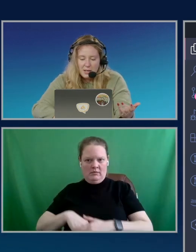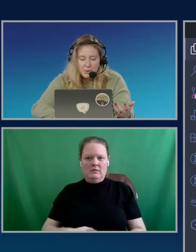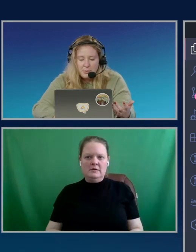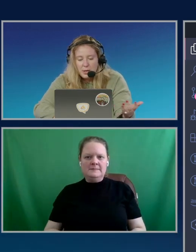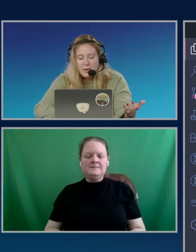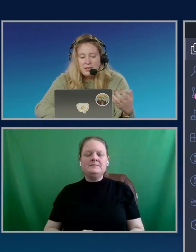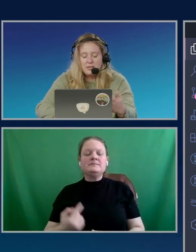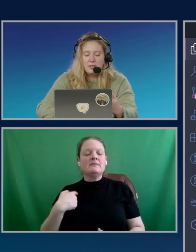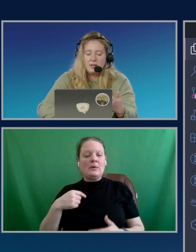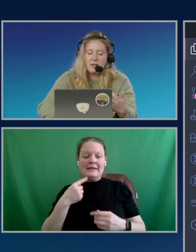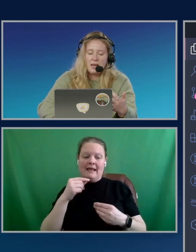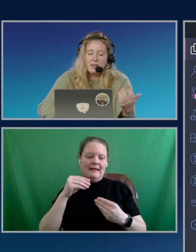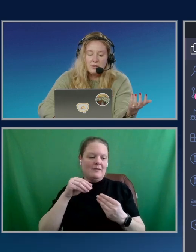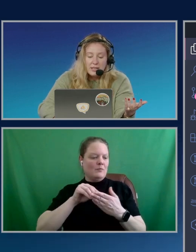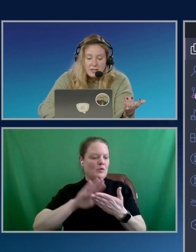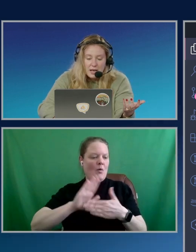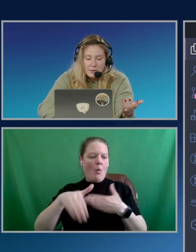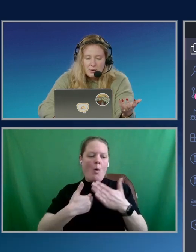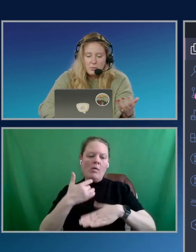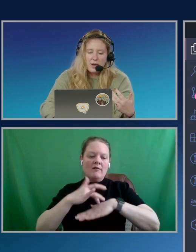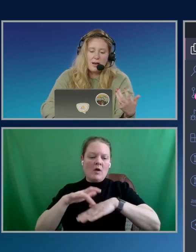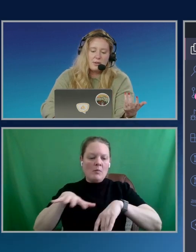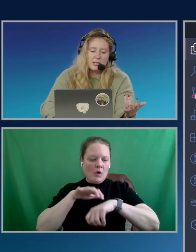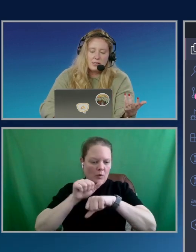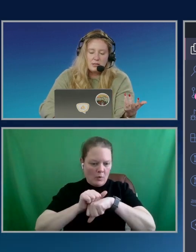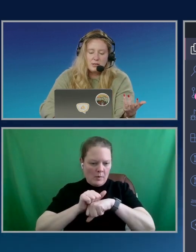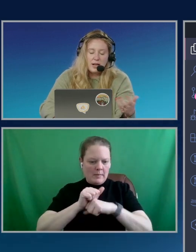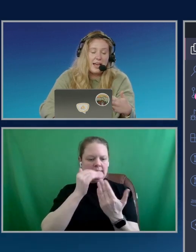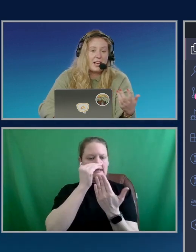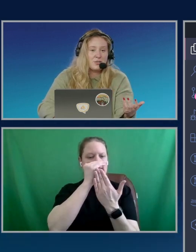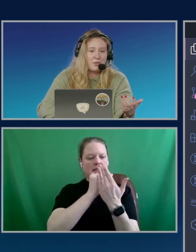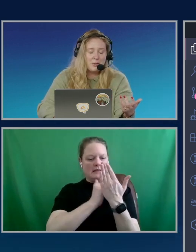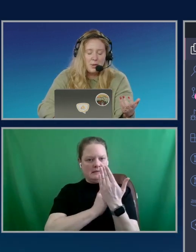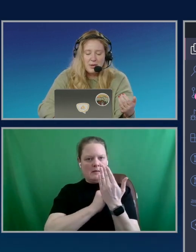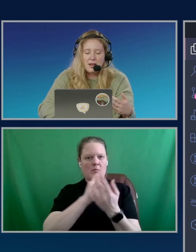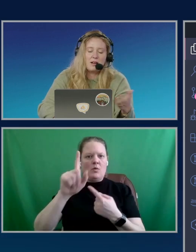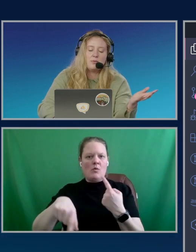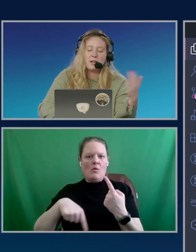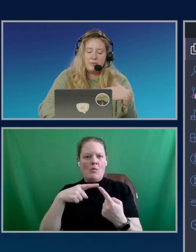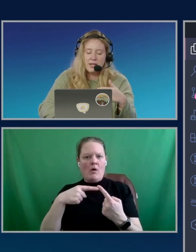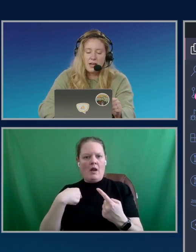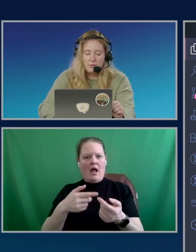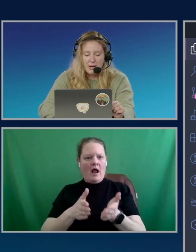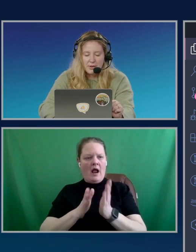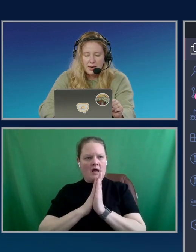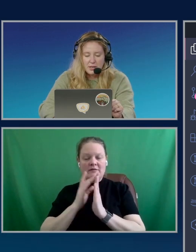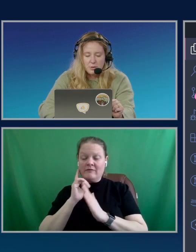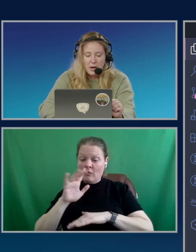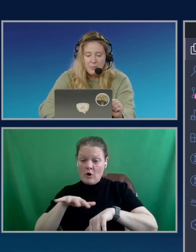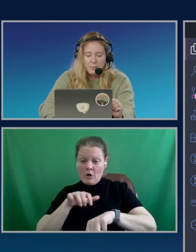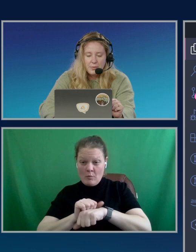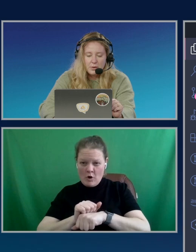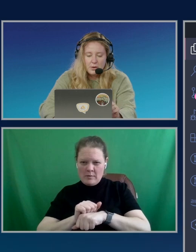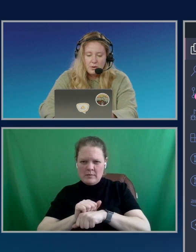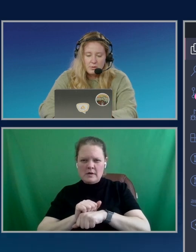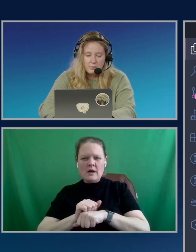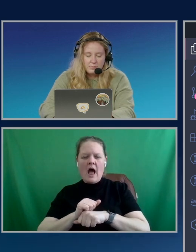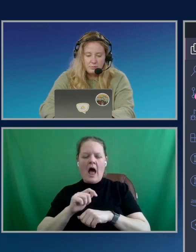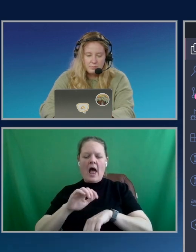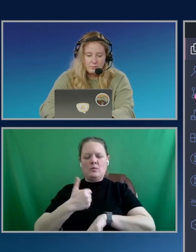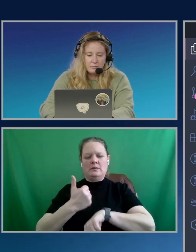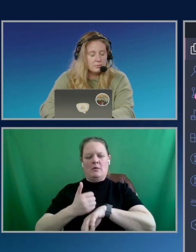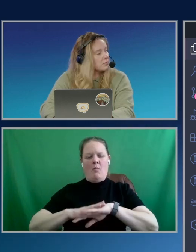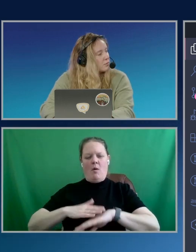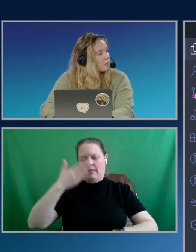list all available appointments and list them whenever I ask for an appointment. And I'll configure that on my front end as well. I